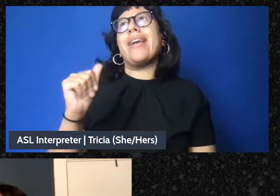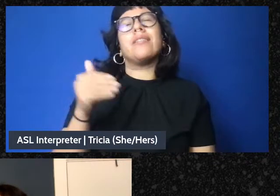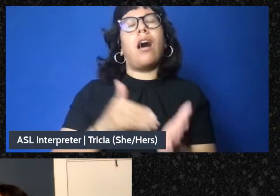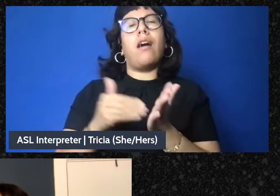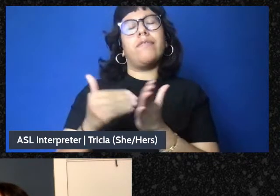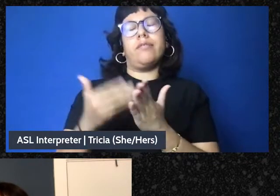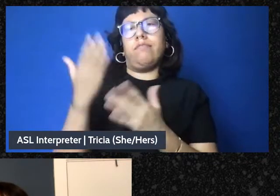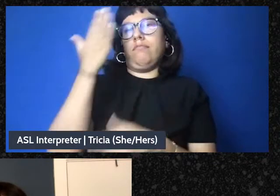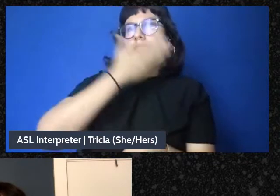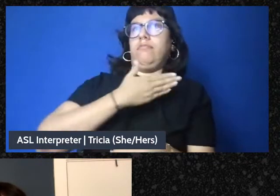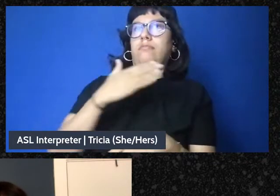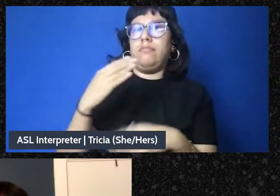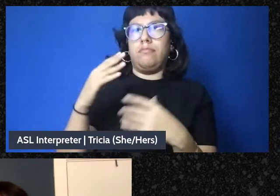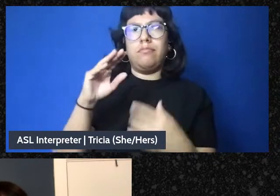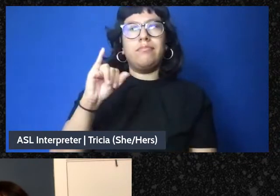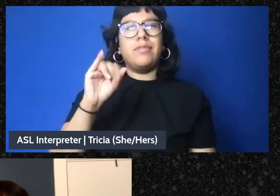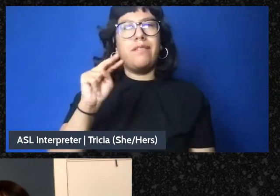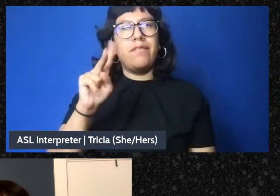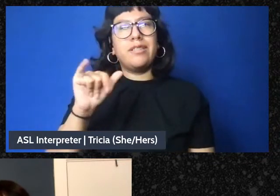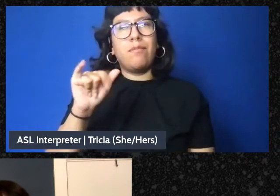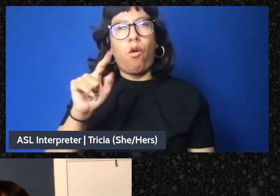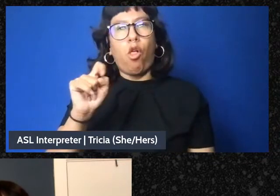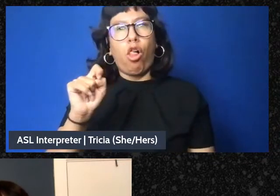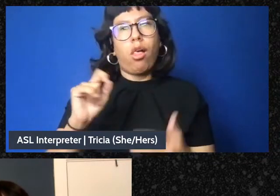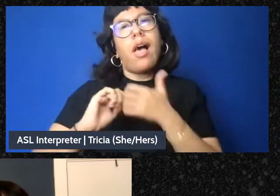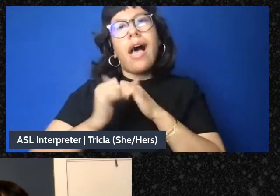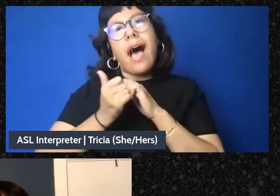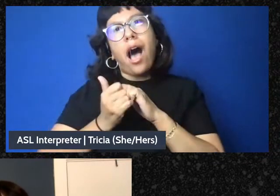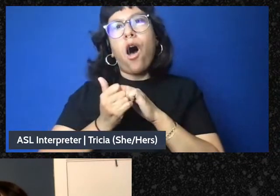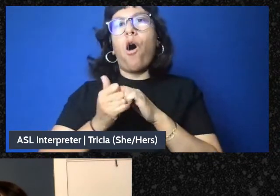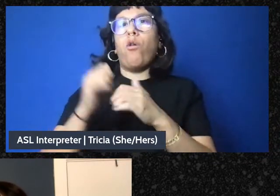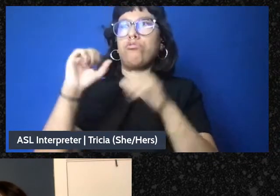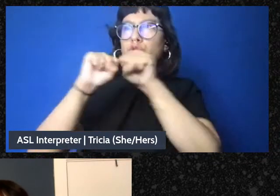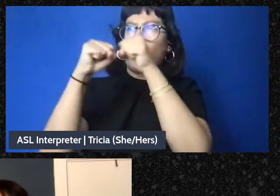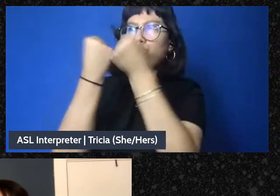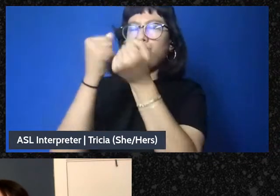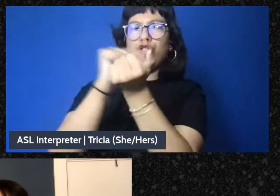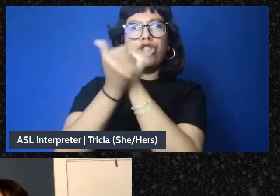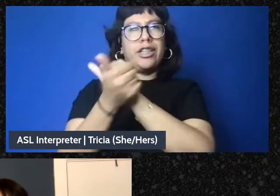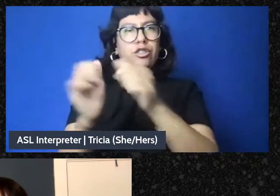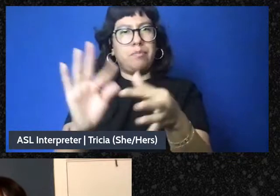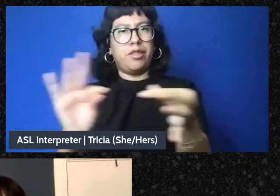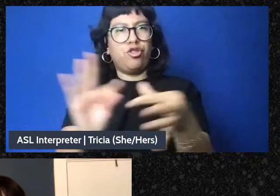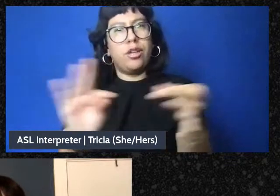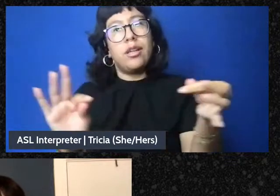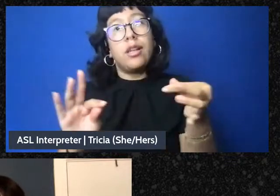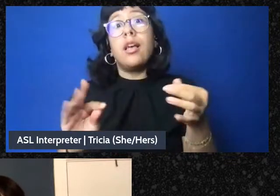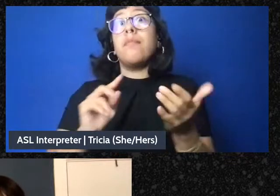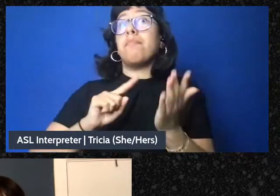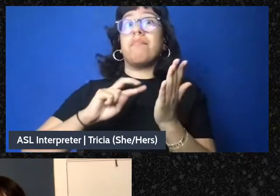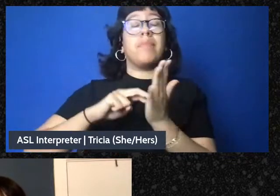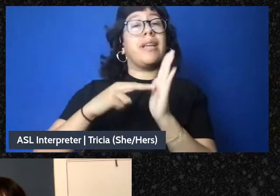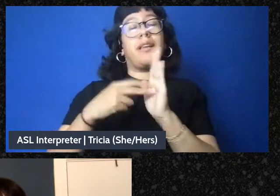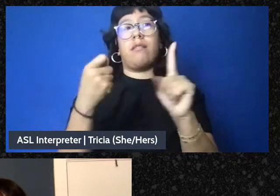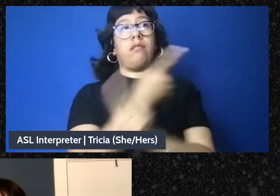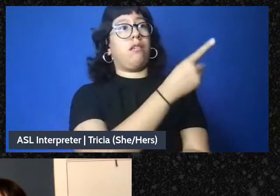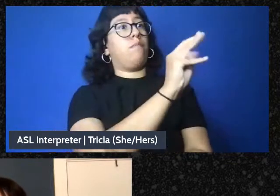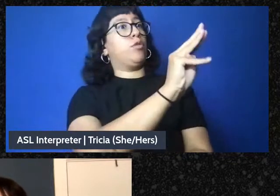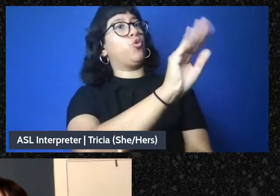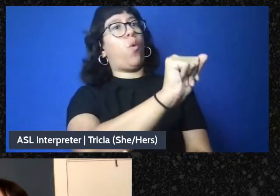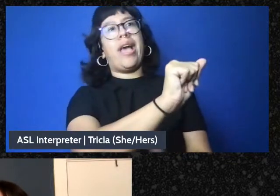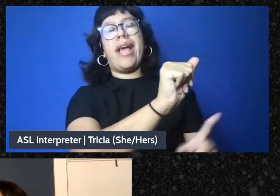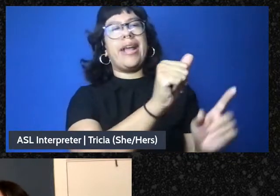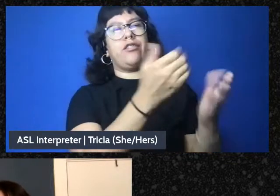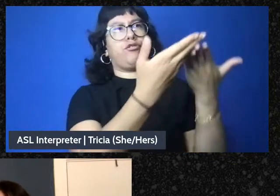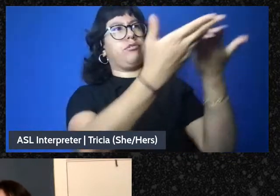in the way that social change is talked about and so it's not as if it exists by itself outside of a broad